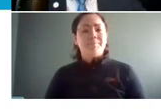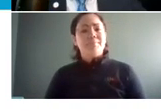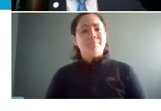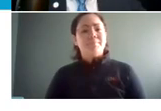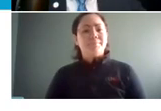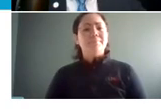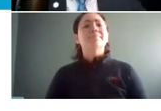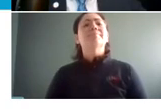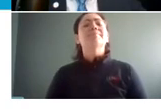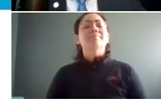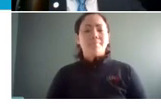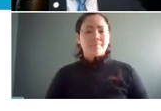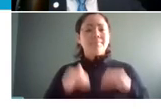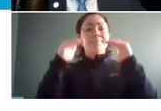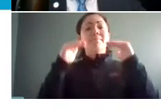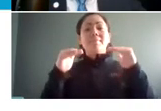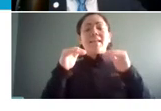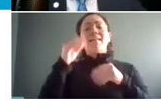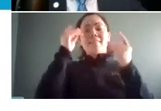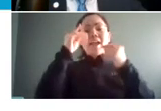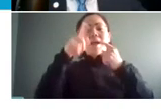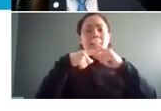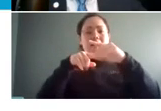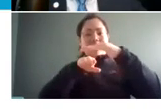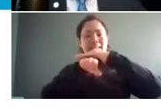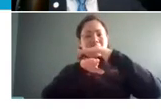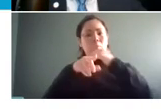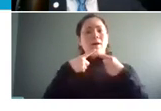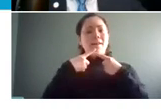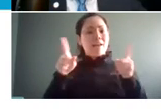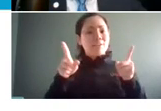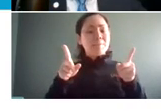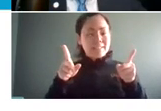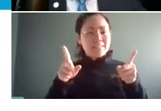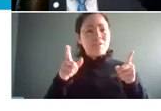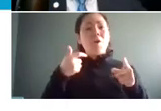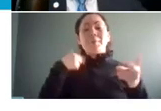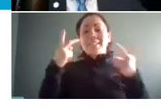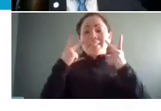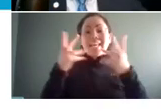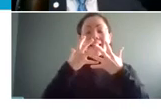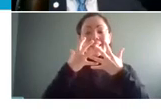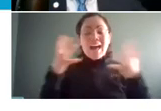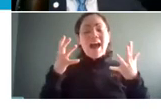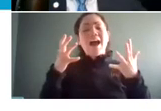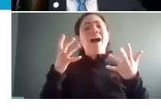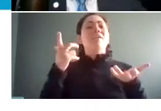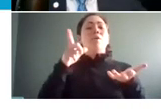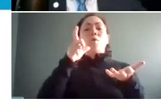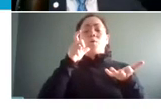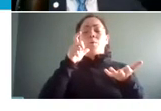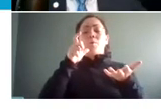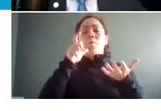the last thing is thinking about accessible announcements so we're seeing a lot of folks who are providing